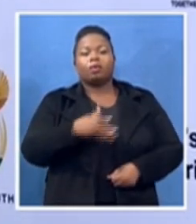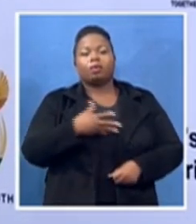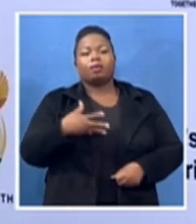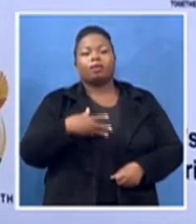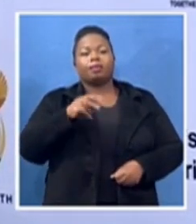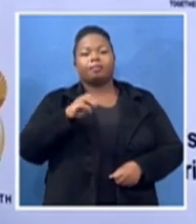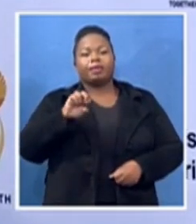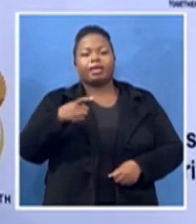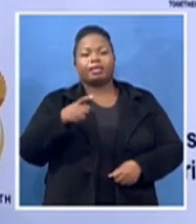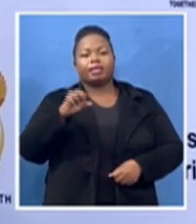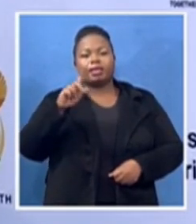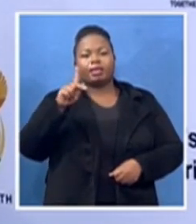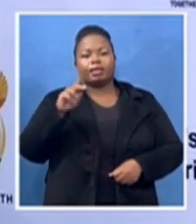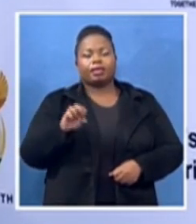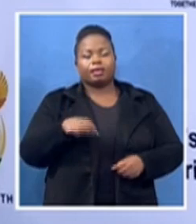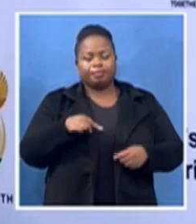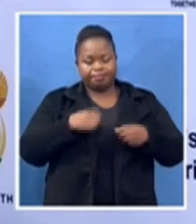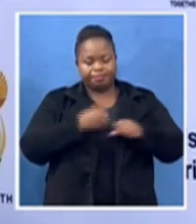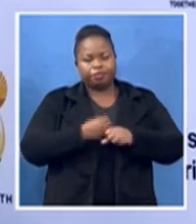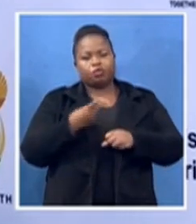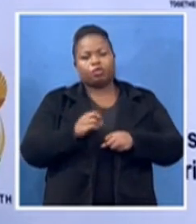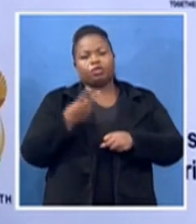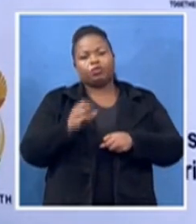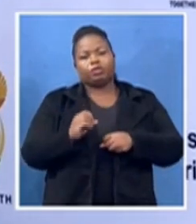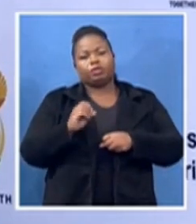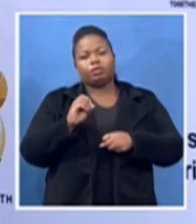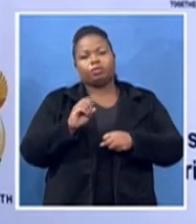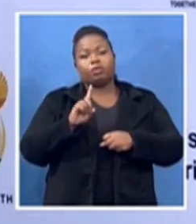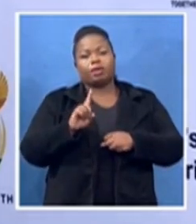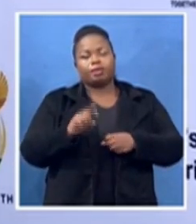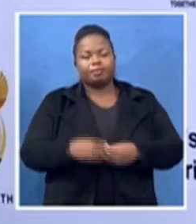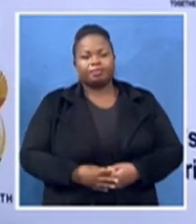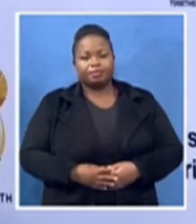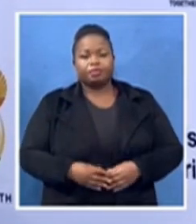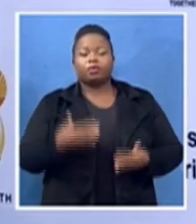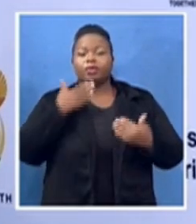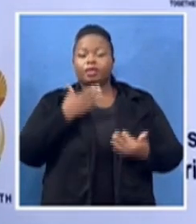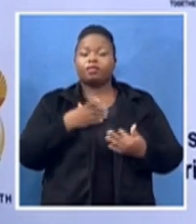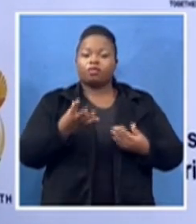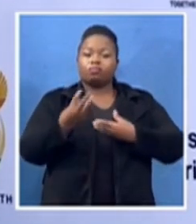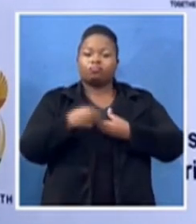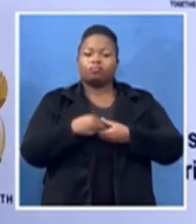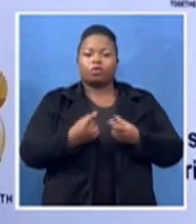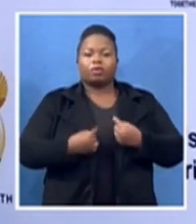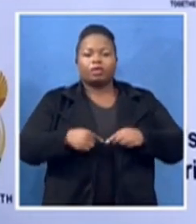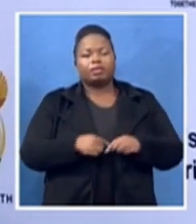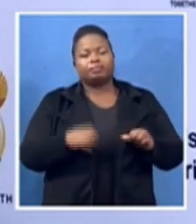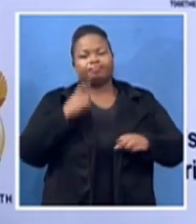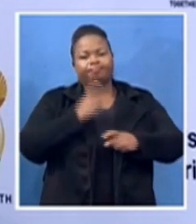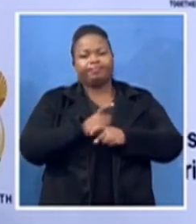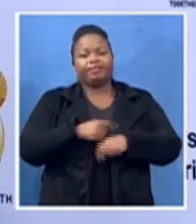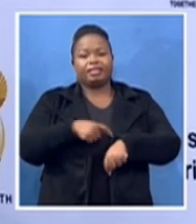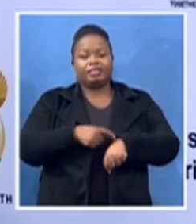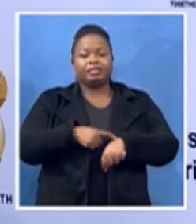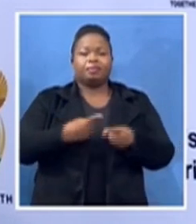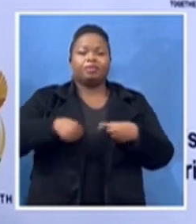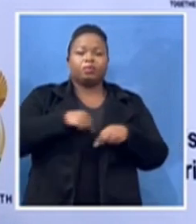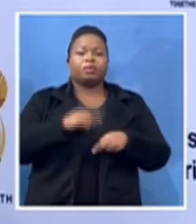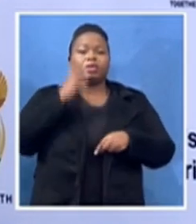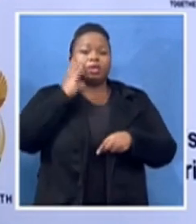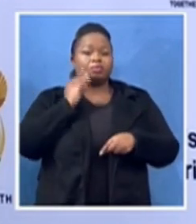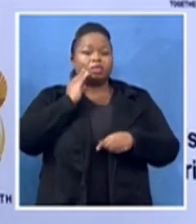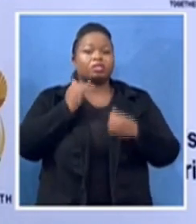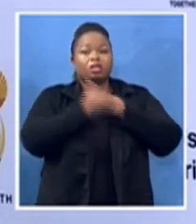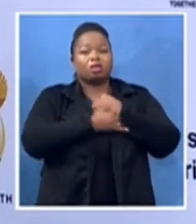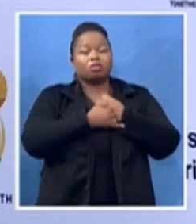thank you for joining us on this special occasion and the difficult times we face as a country with a pandemic that can not only impact